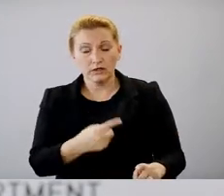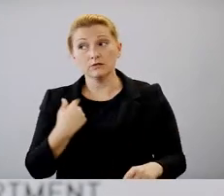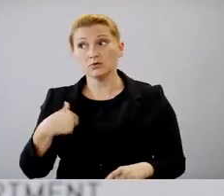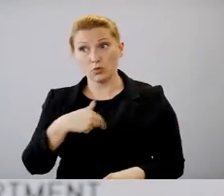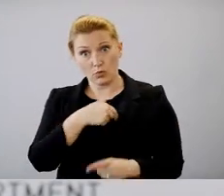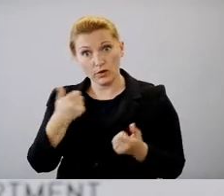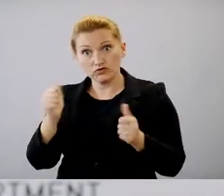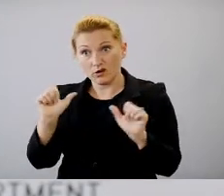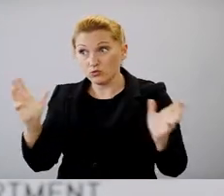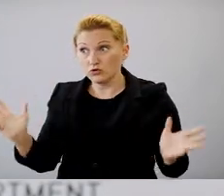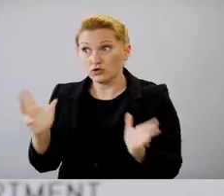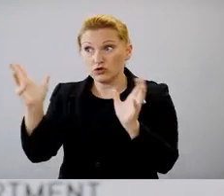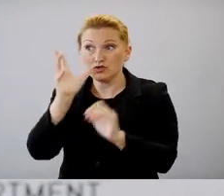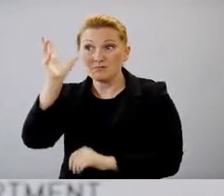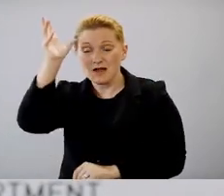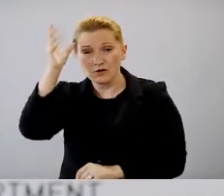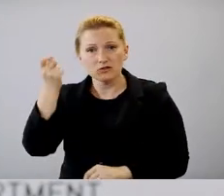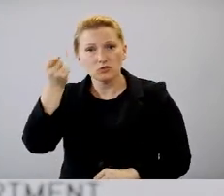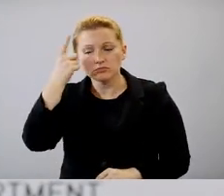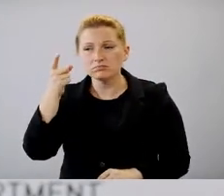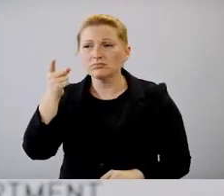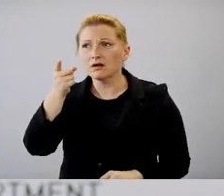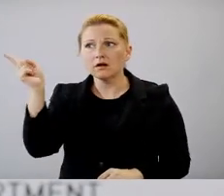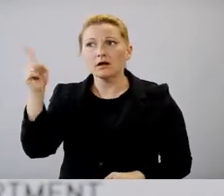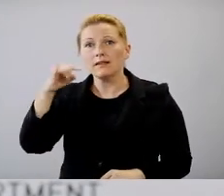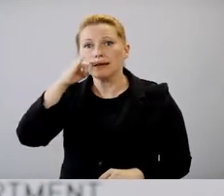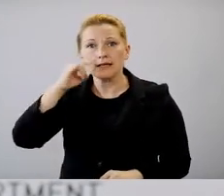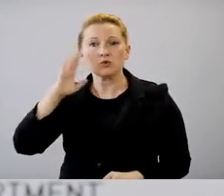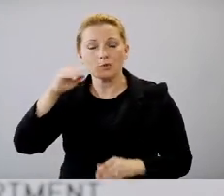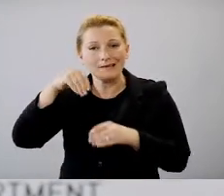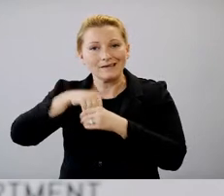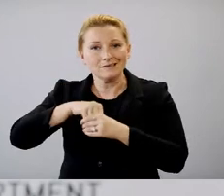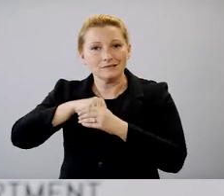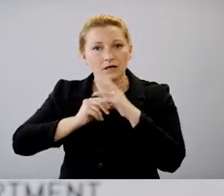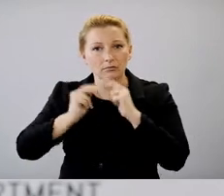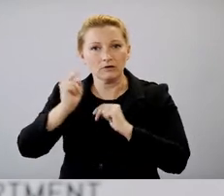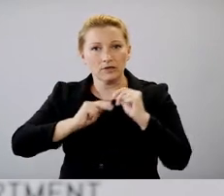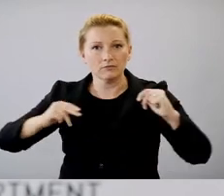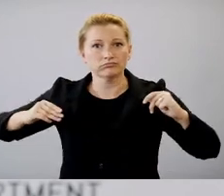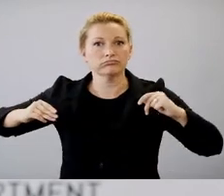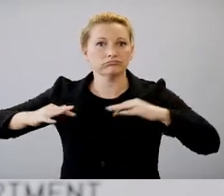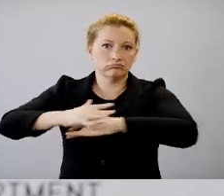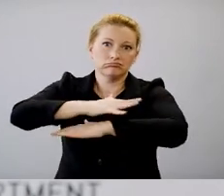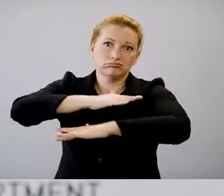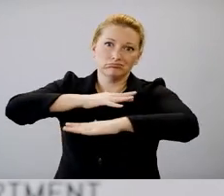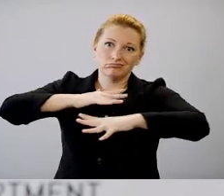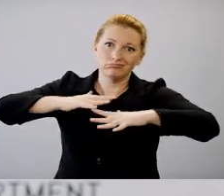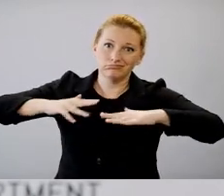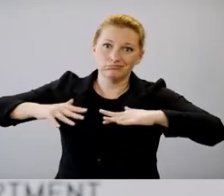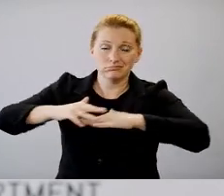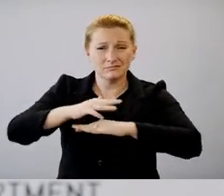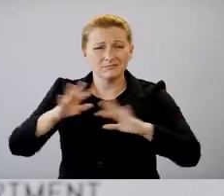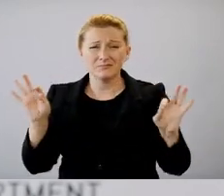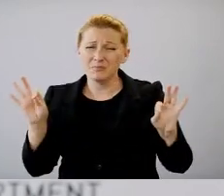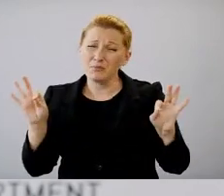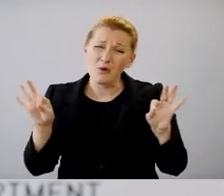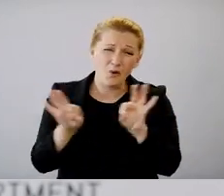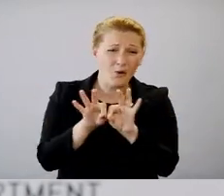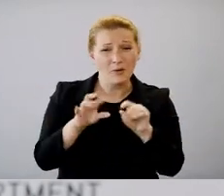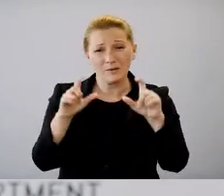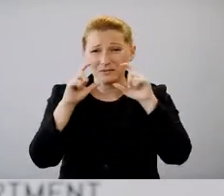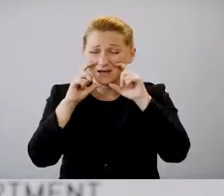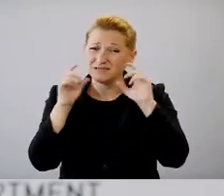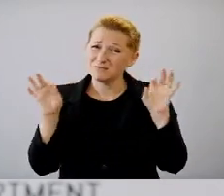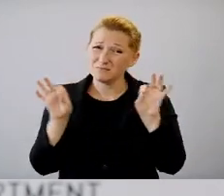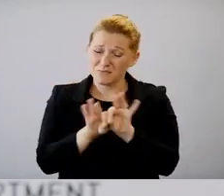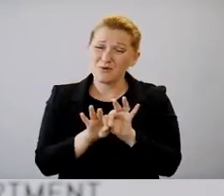to understand that their, their kids are going to be mixing indoors with other individuals. And so it's really important to wear masks. We know a